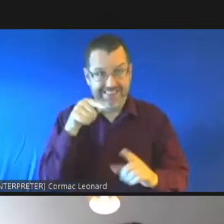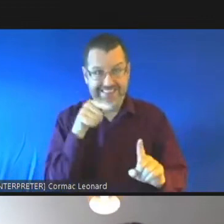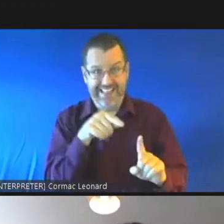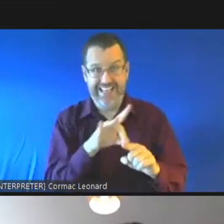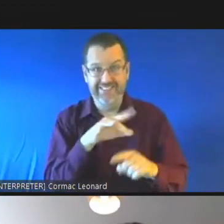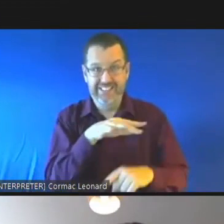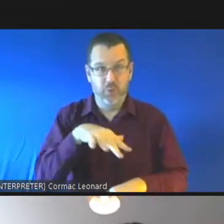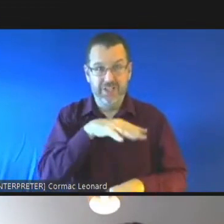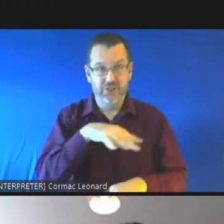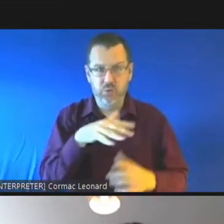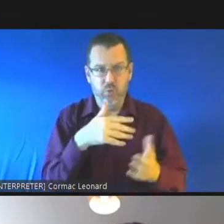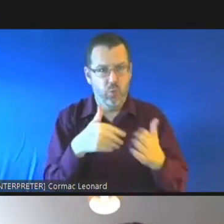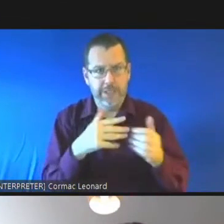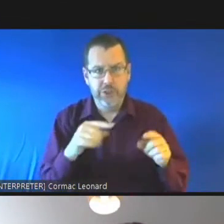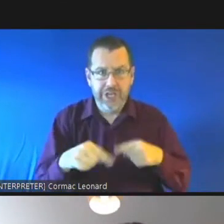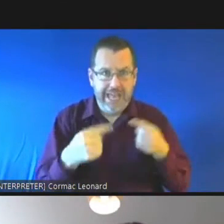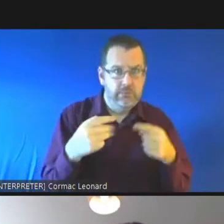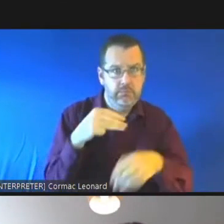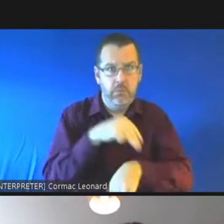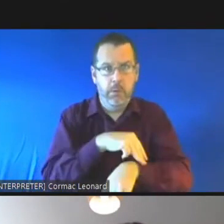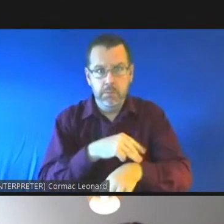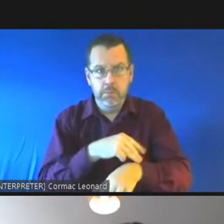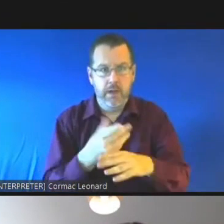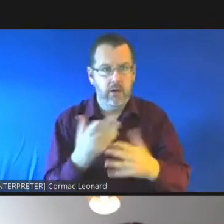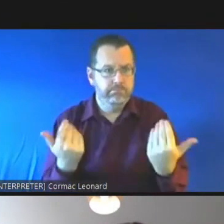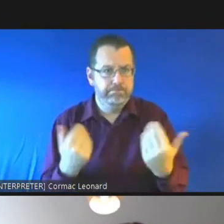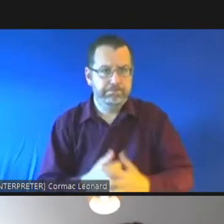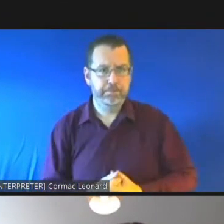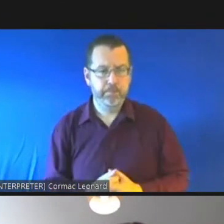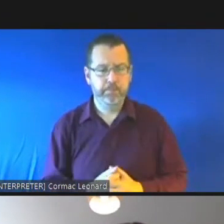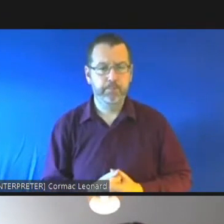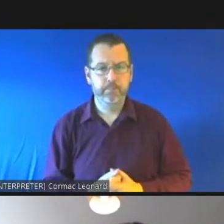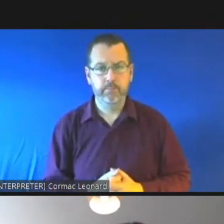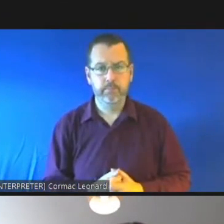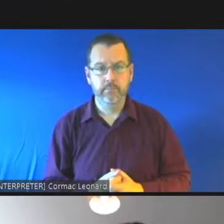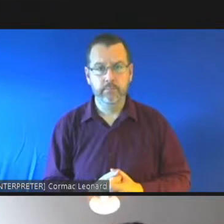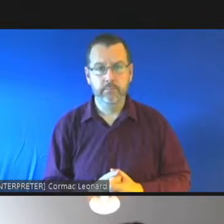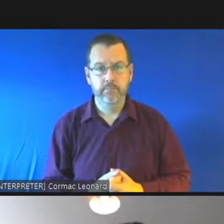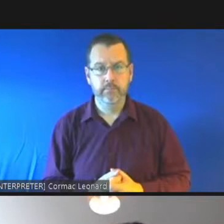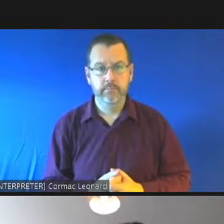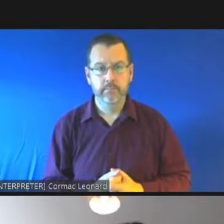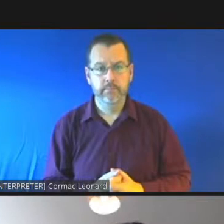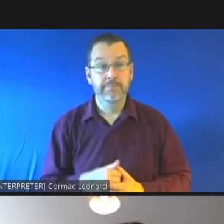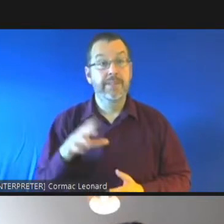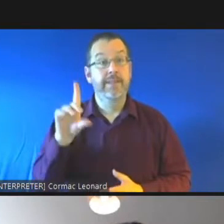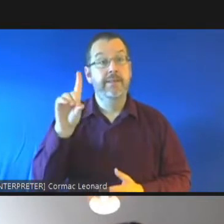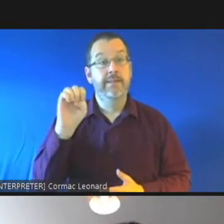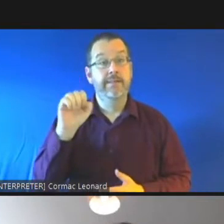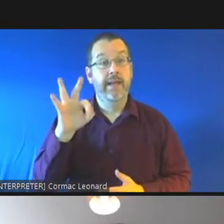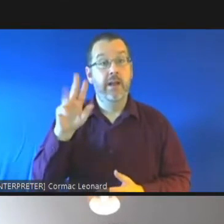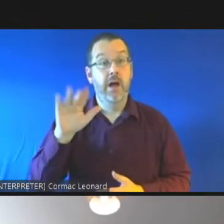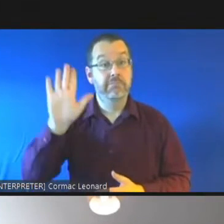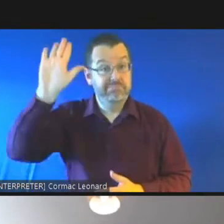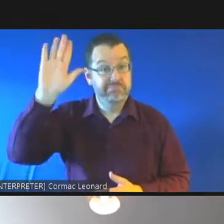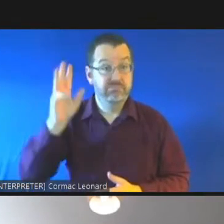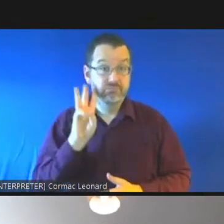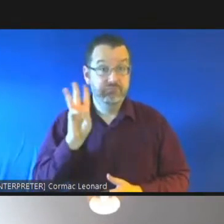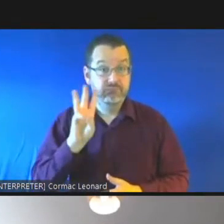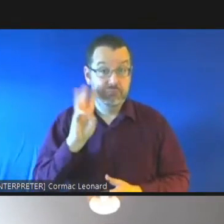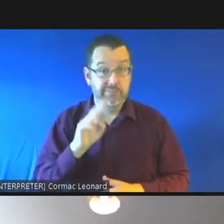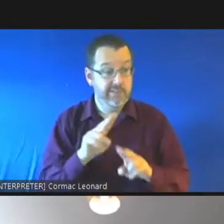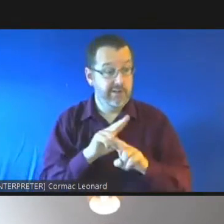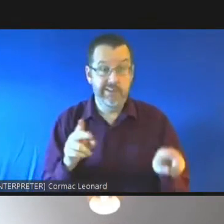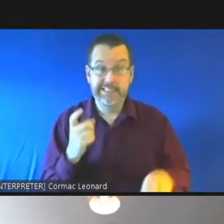happy to jump in thanks um and it's not an easy